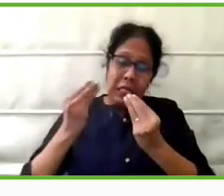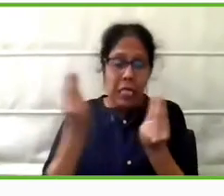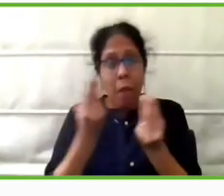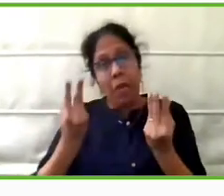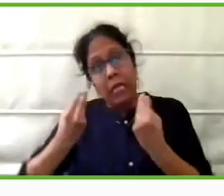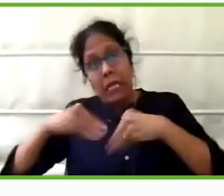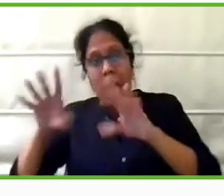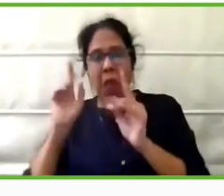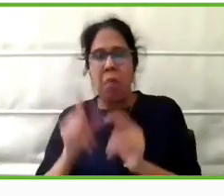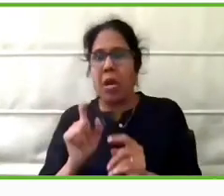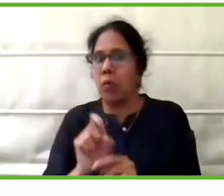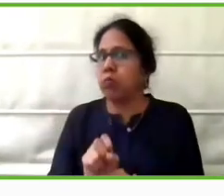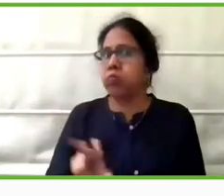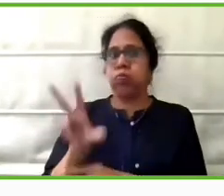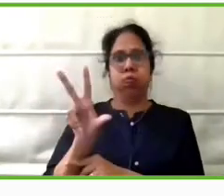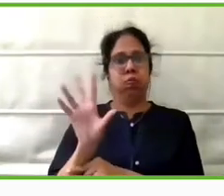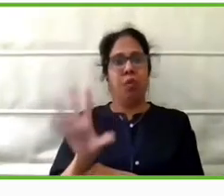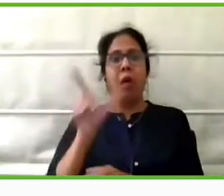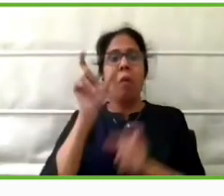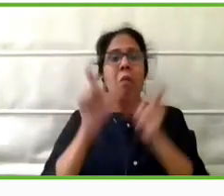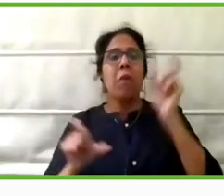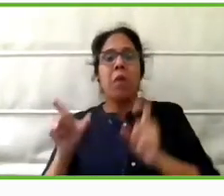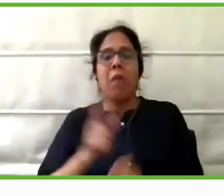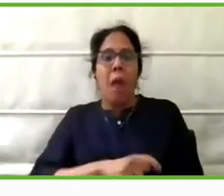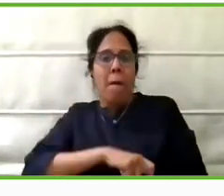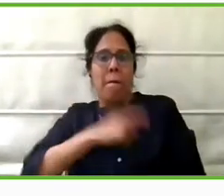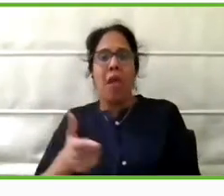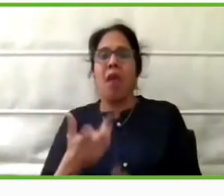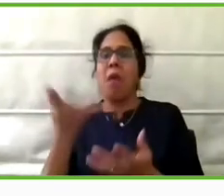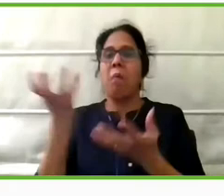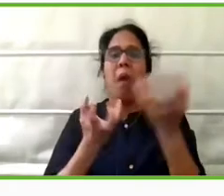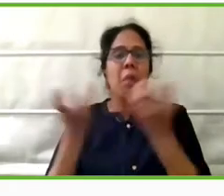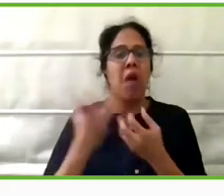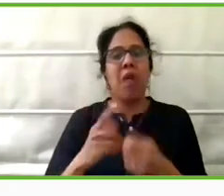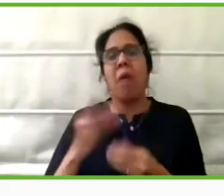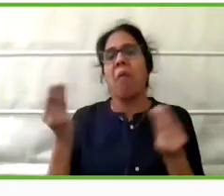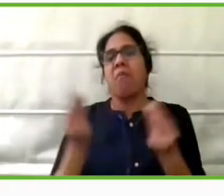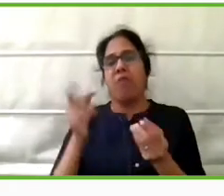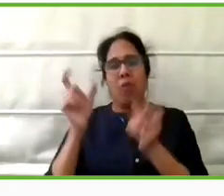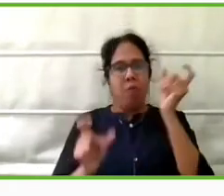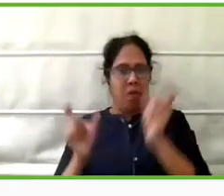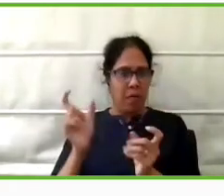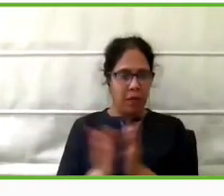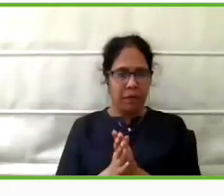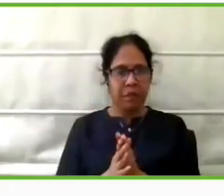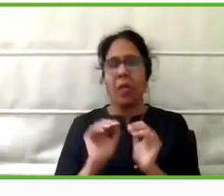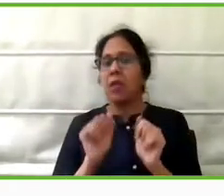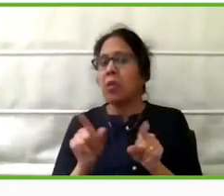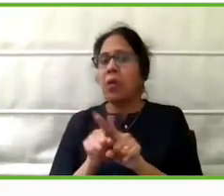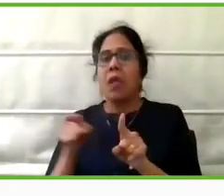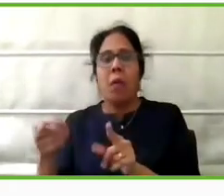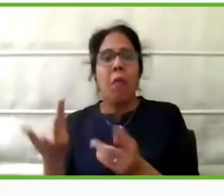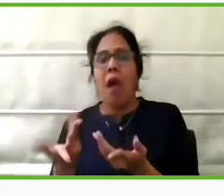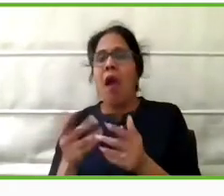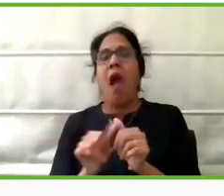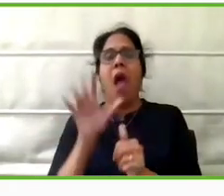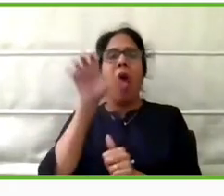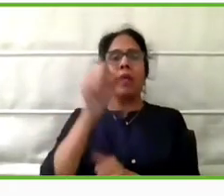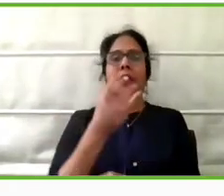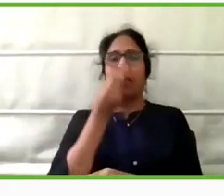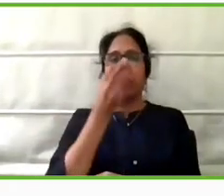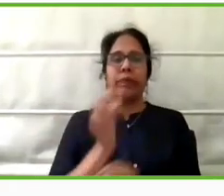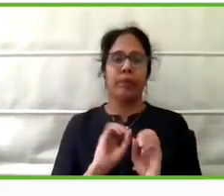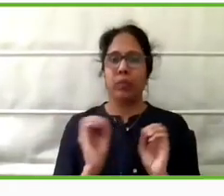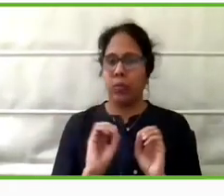very few people can afford them. So as a result they are also not that easily accessible